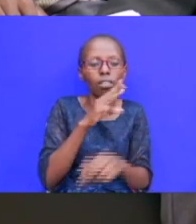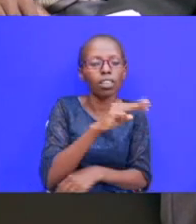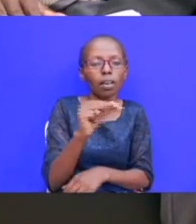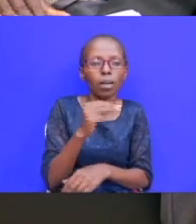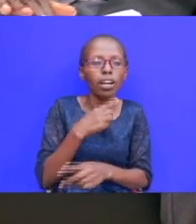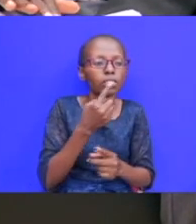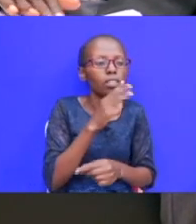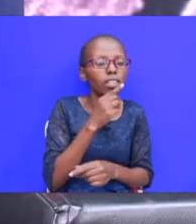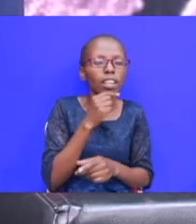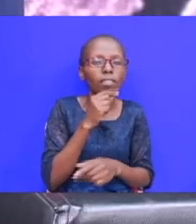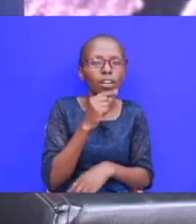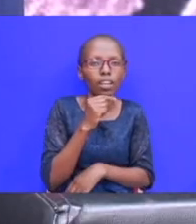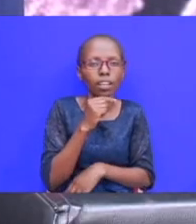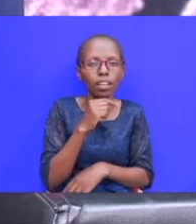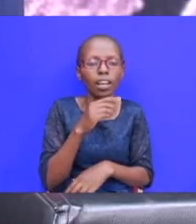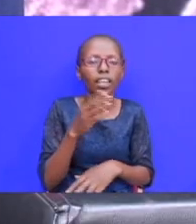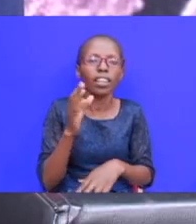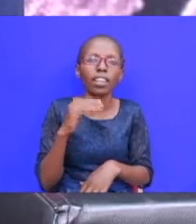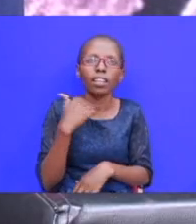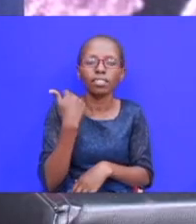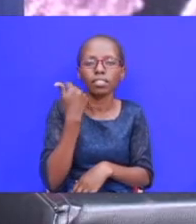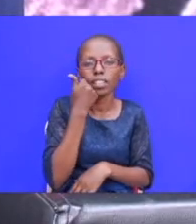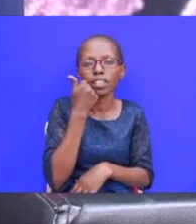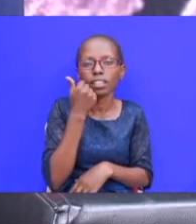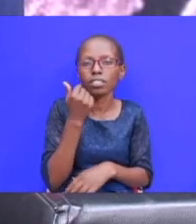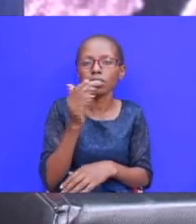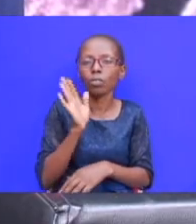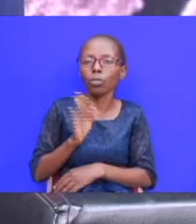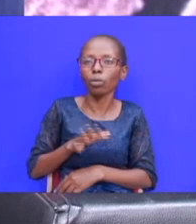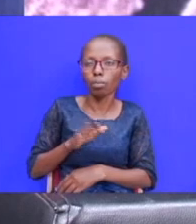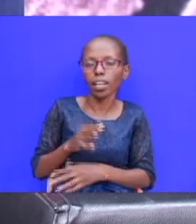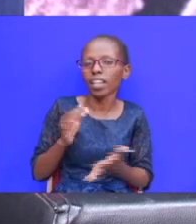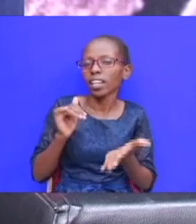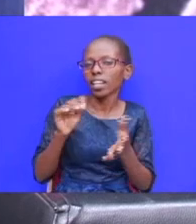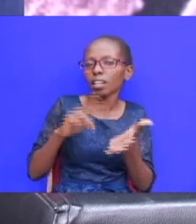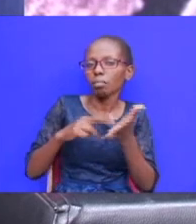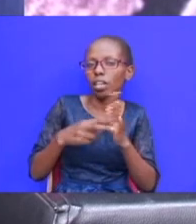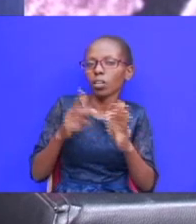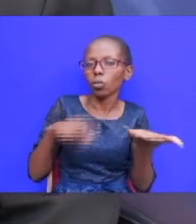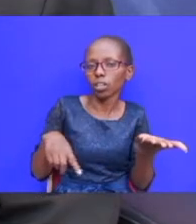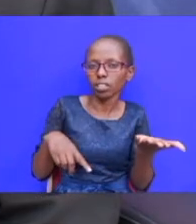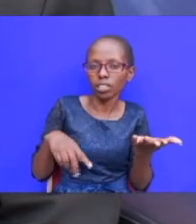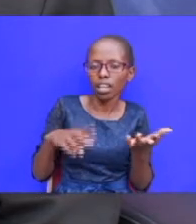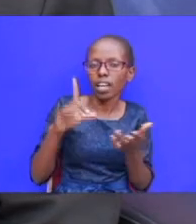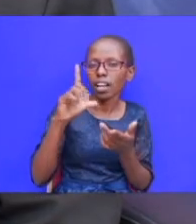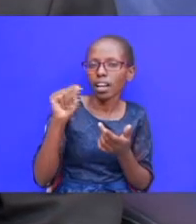that i'm safe that sickness of women meaning laban could not find any god